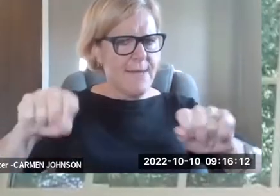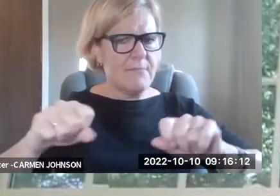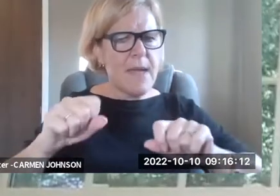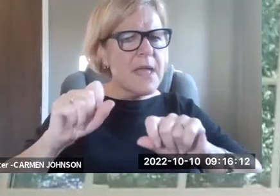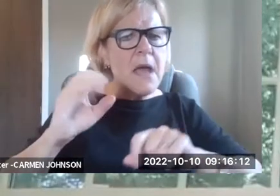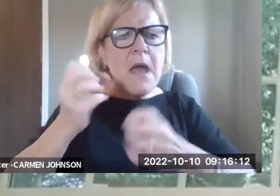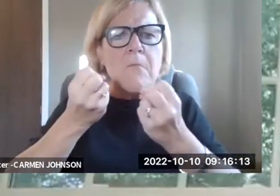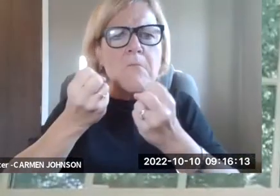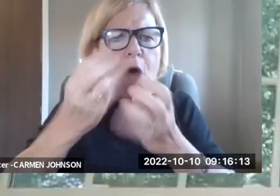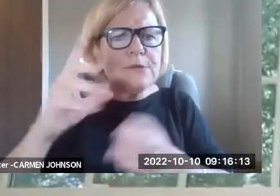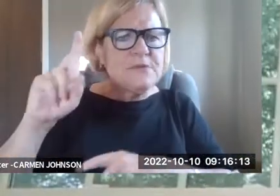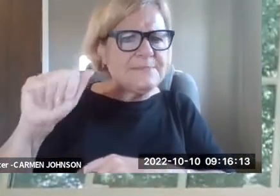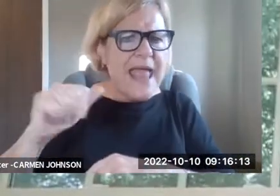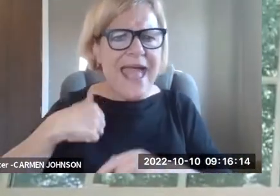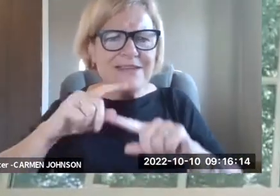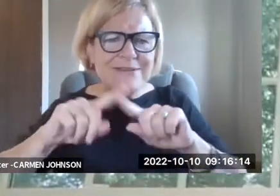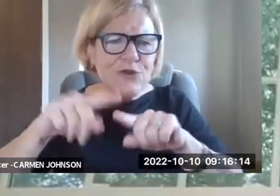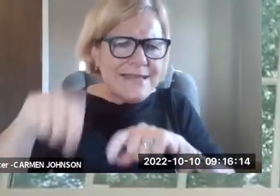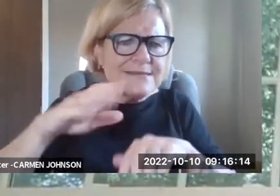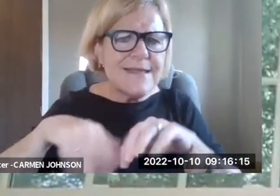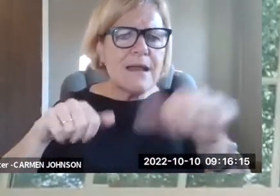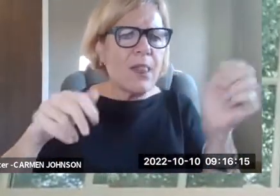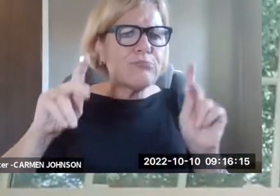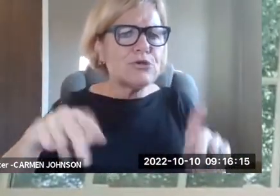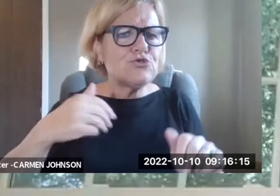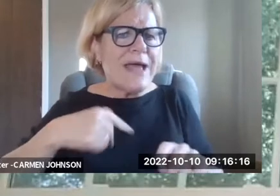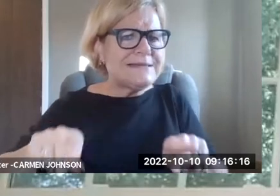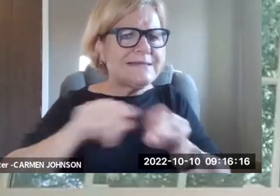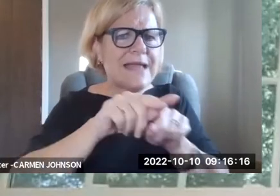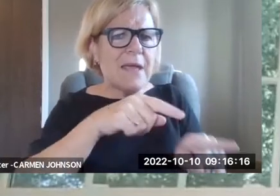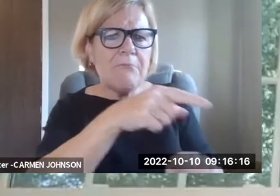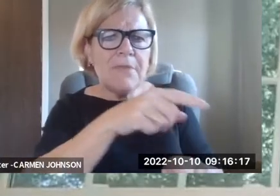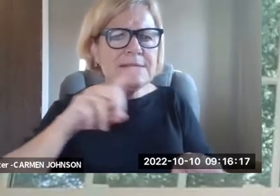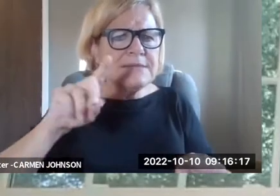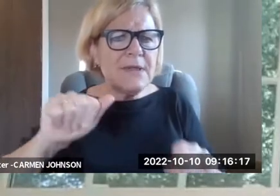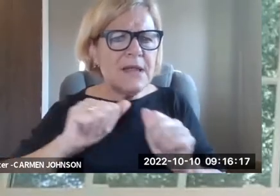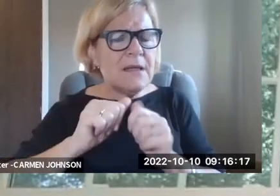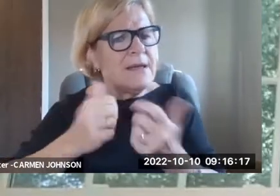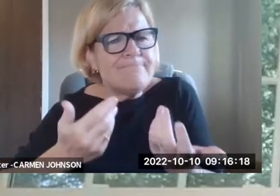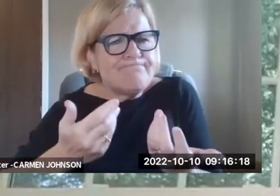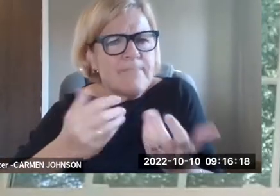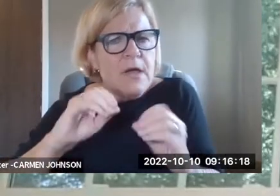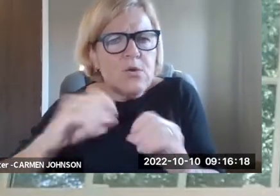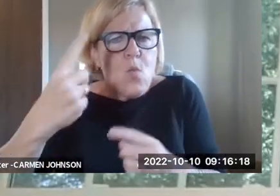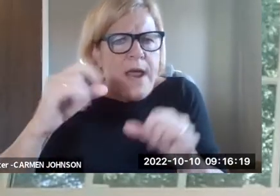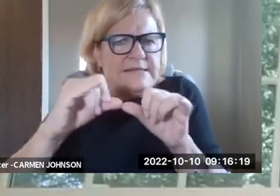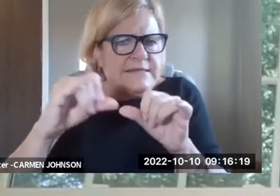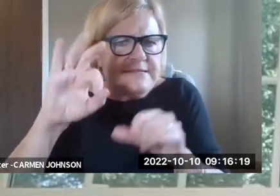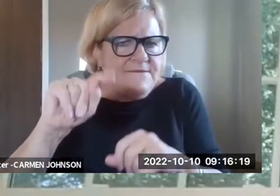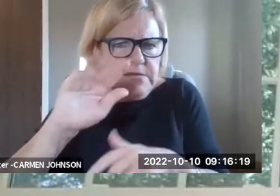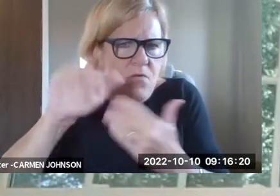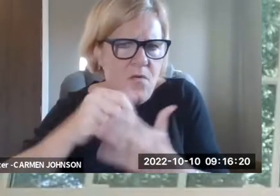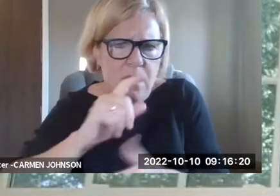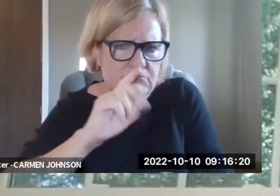needs to be individuated and account for variation. The fact that people are differently abled, maybe multiply disabled, may have different needs from